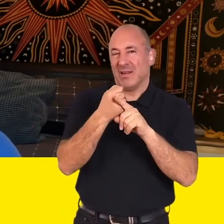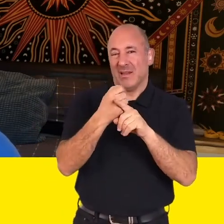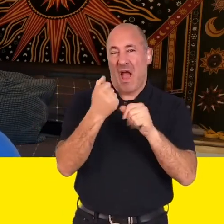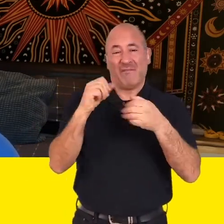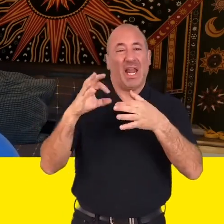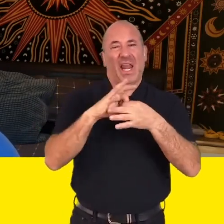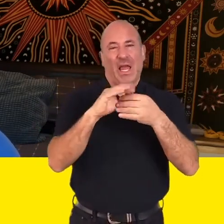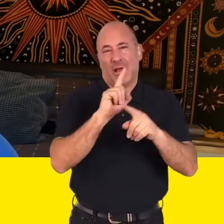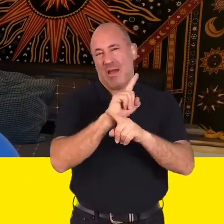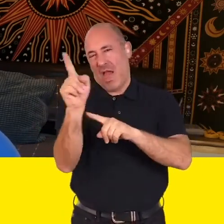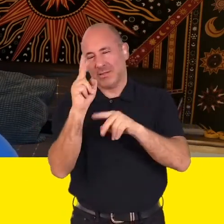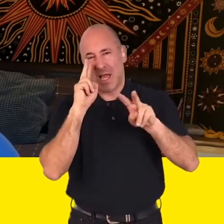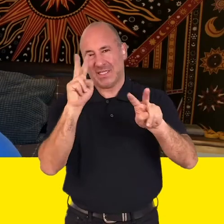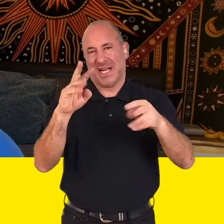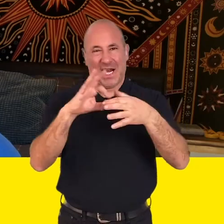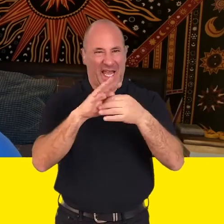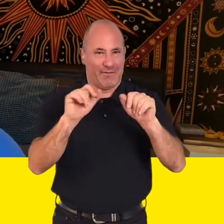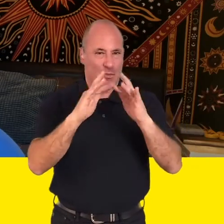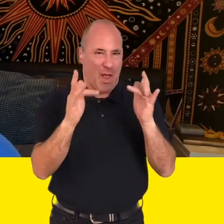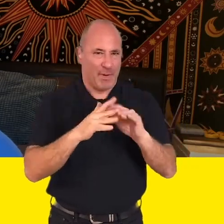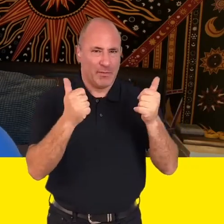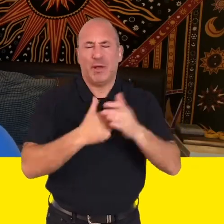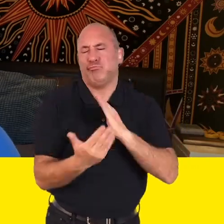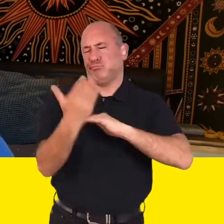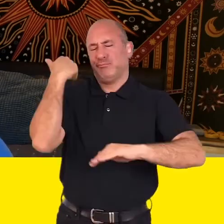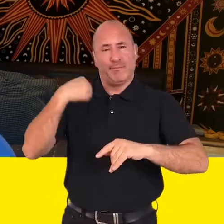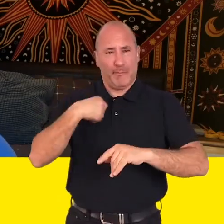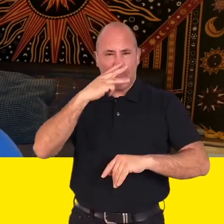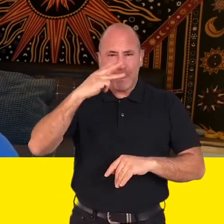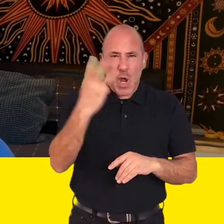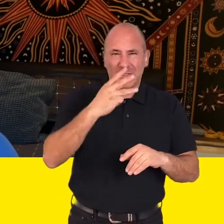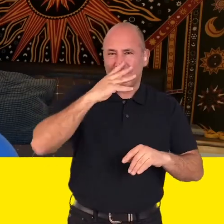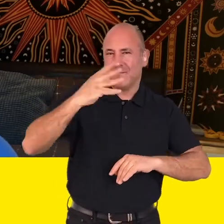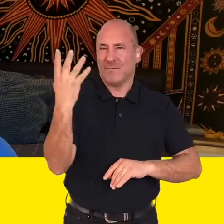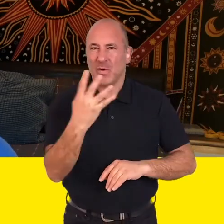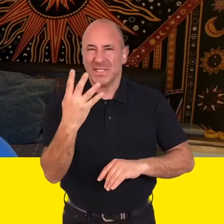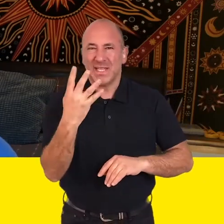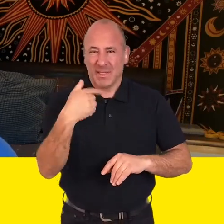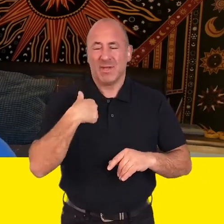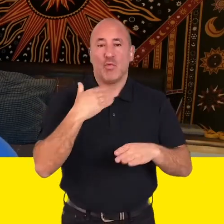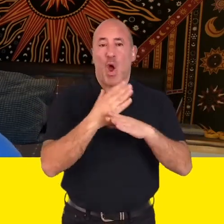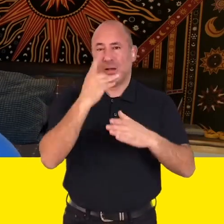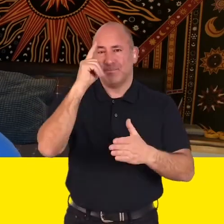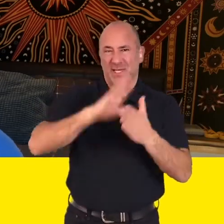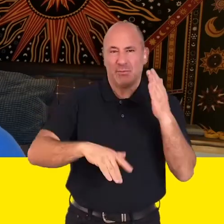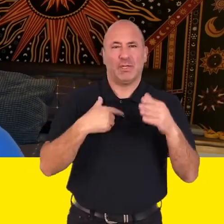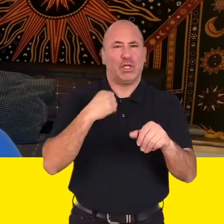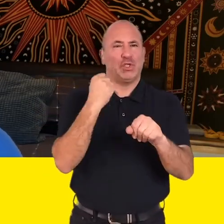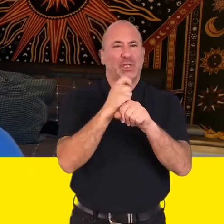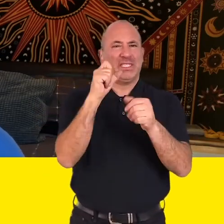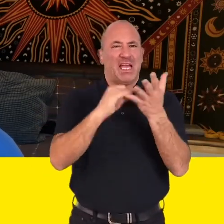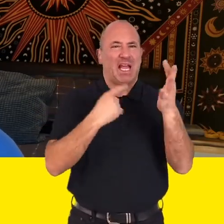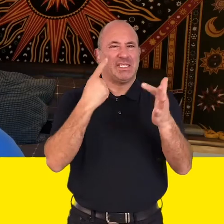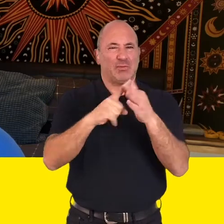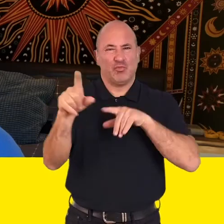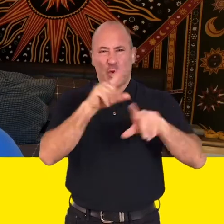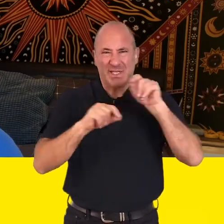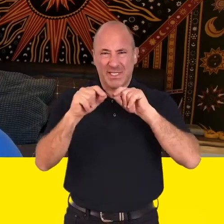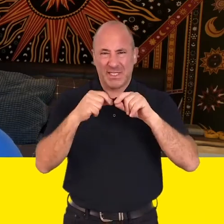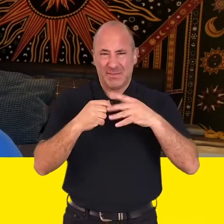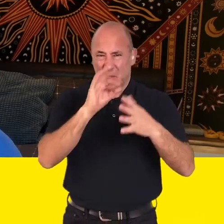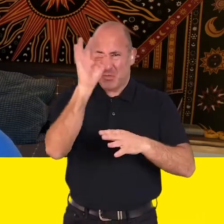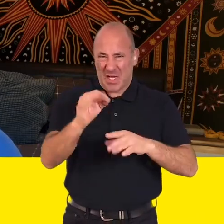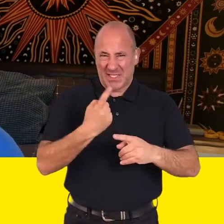campaign film which will be in the links in the description below. So back when I was 13 14 years old and I was doing my work experience and my